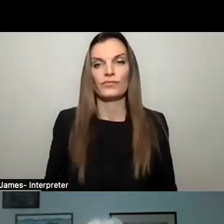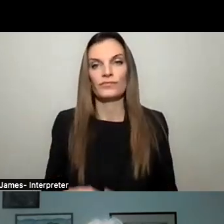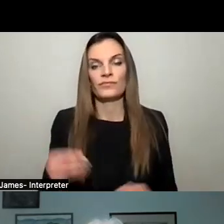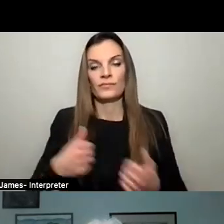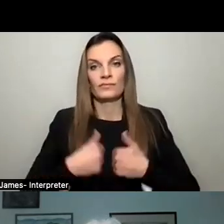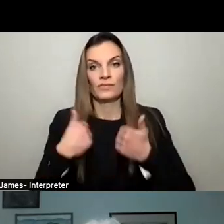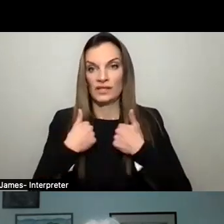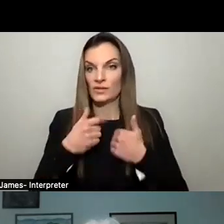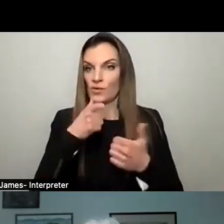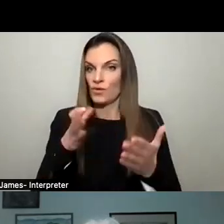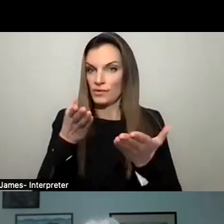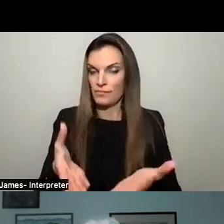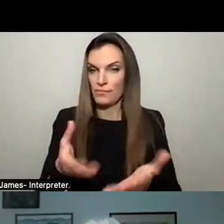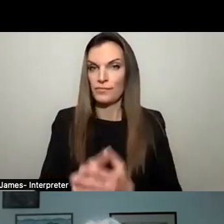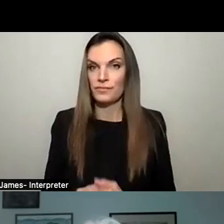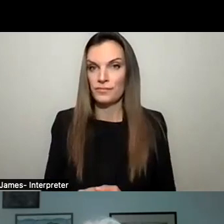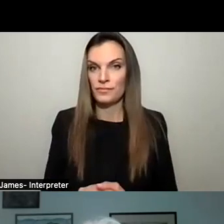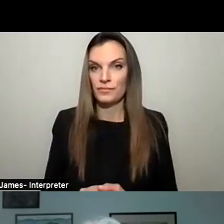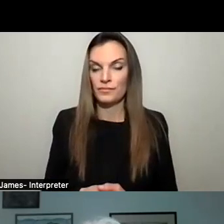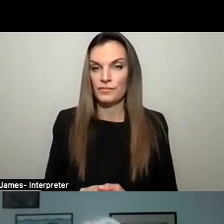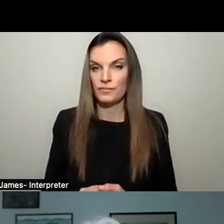are already here? The